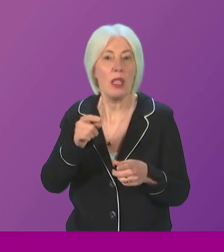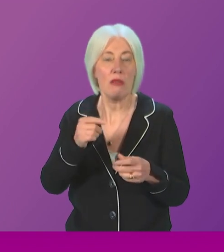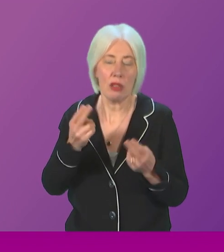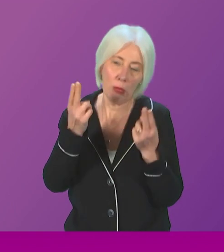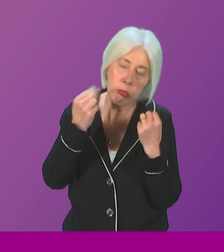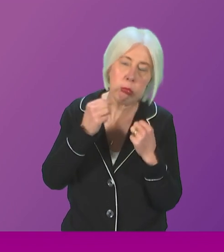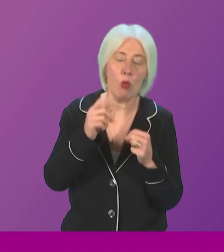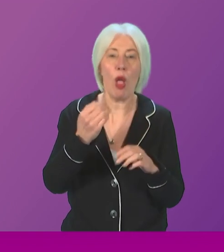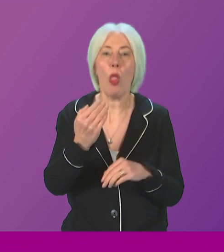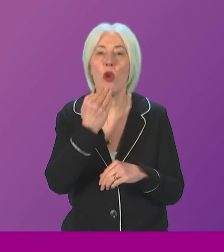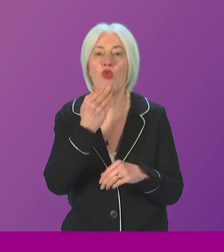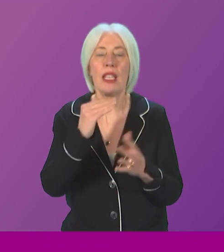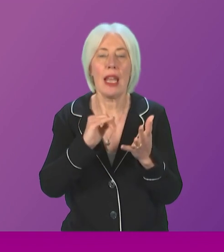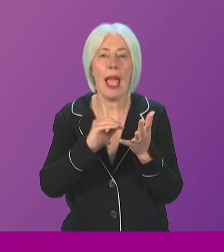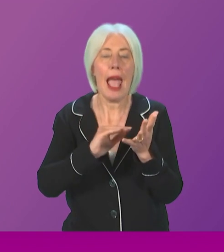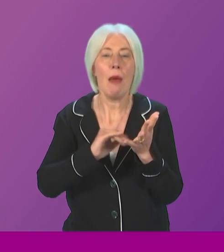First Minister.